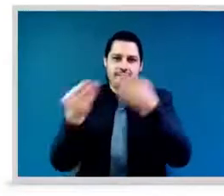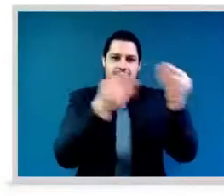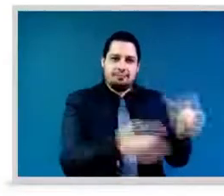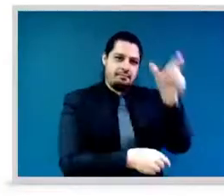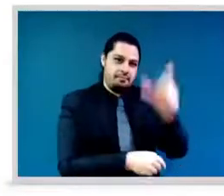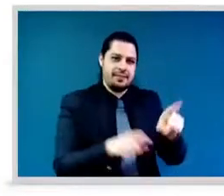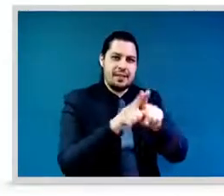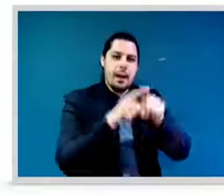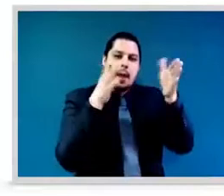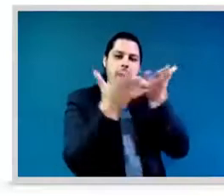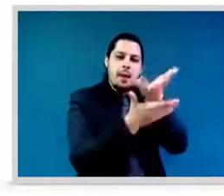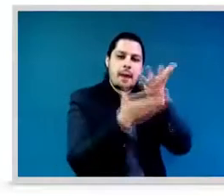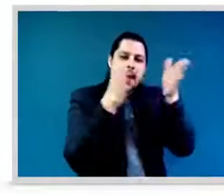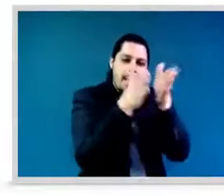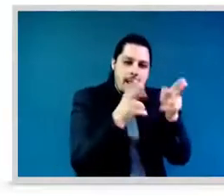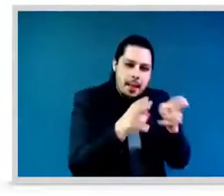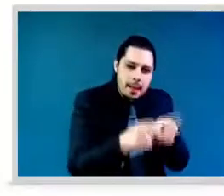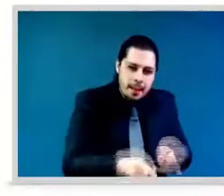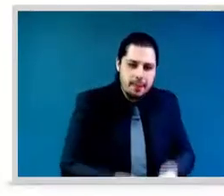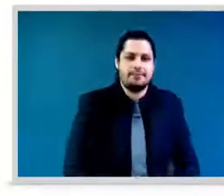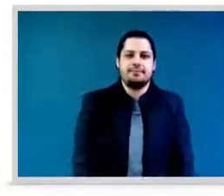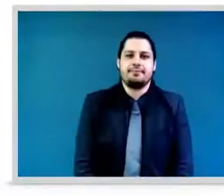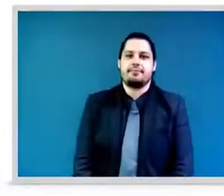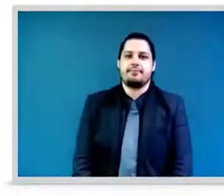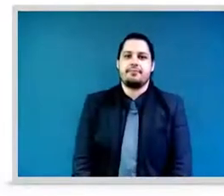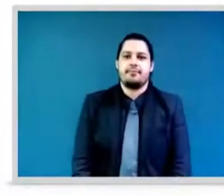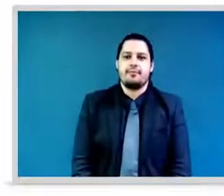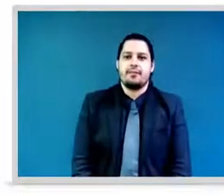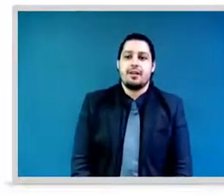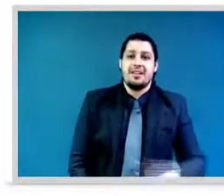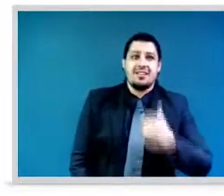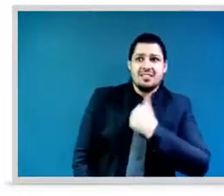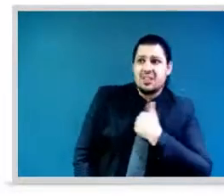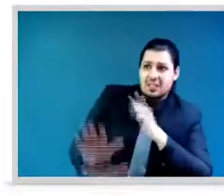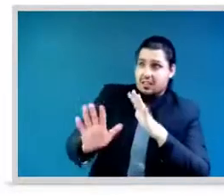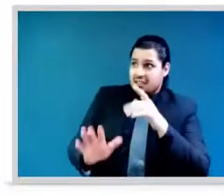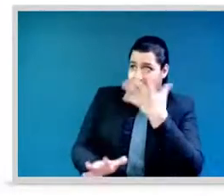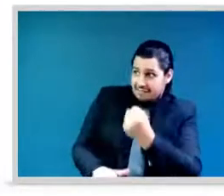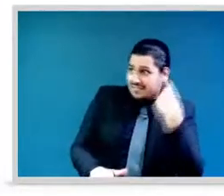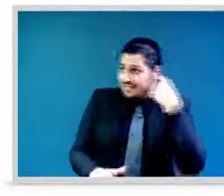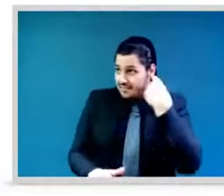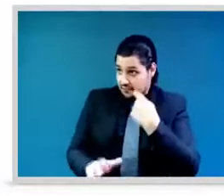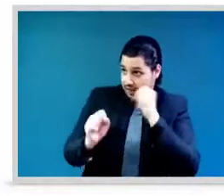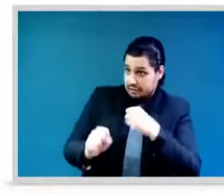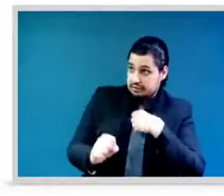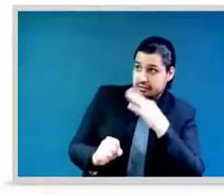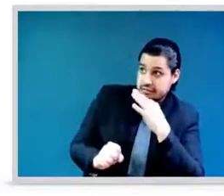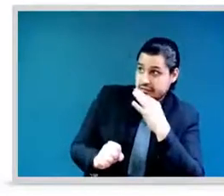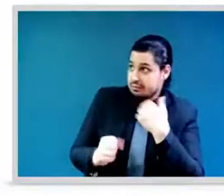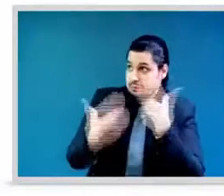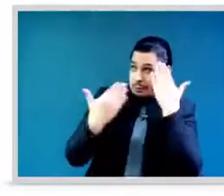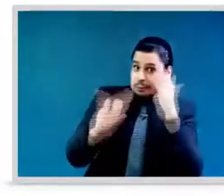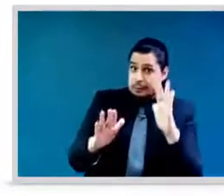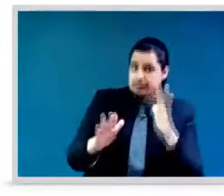speaking. But I was saying that allowed me to just express a little bit of a frustration that is, I'm sure,